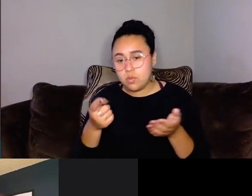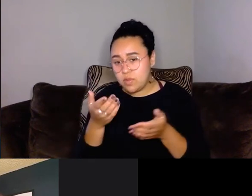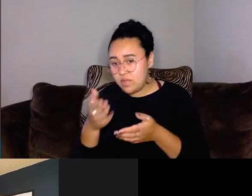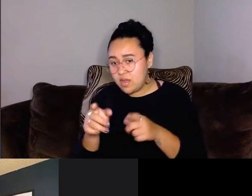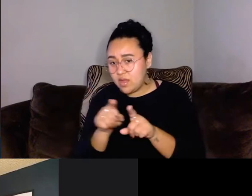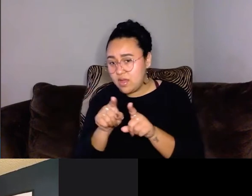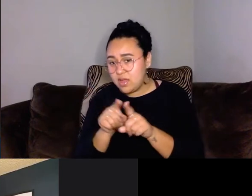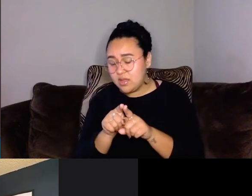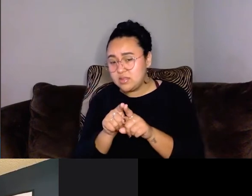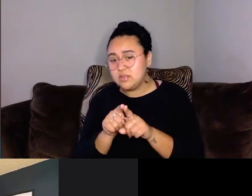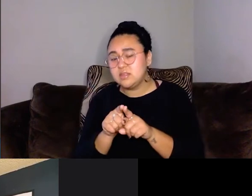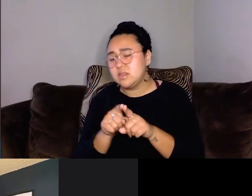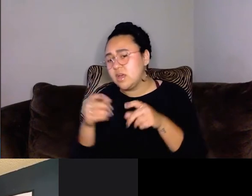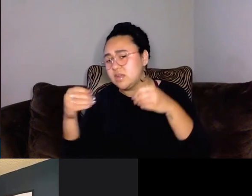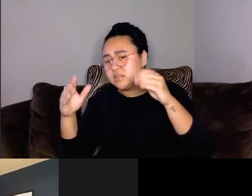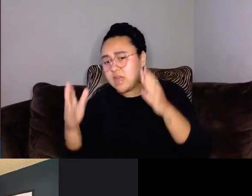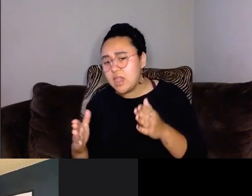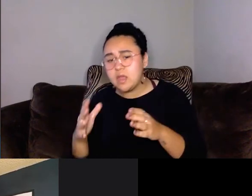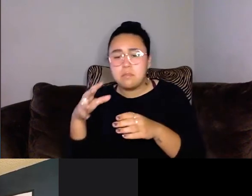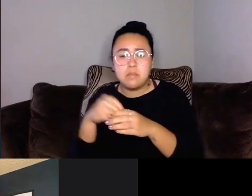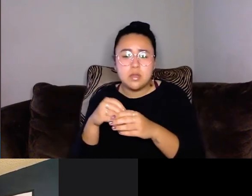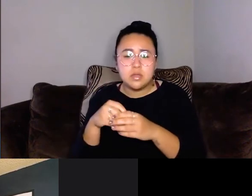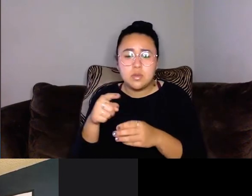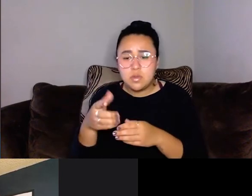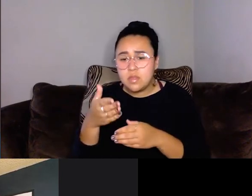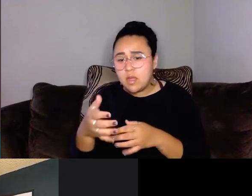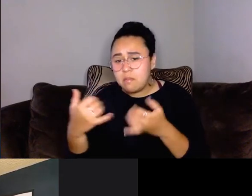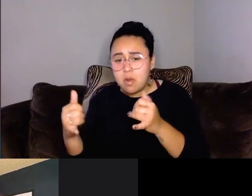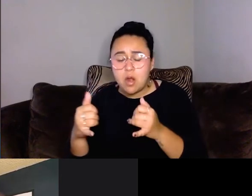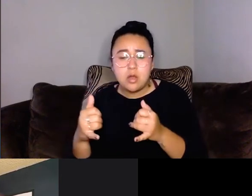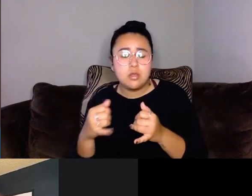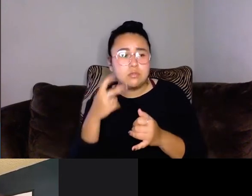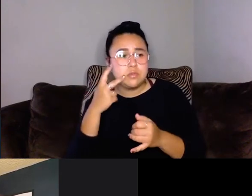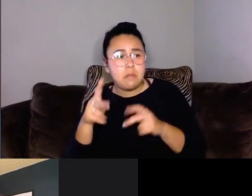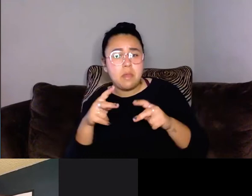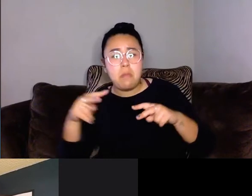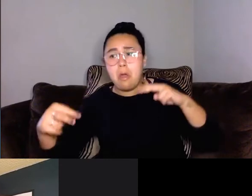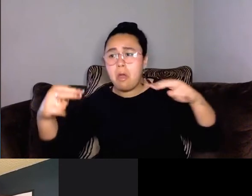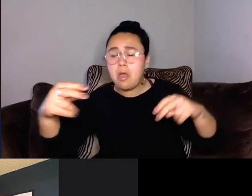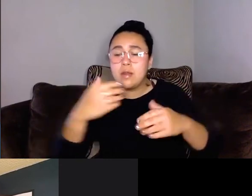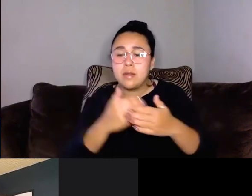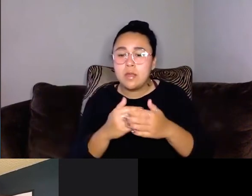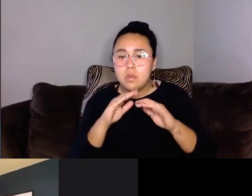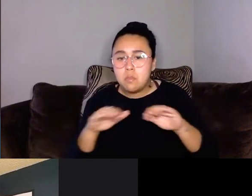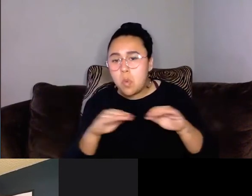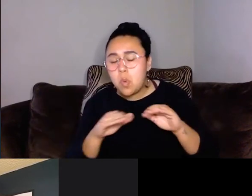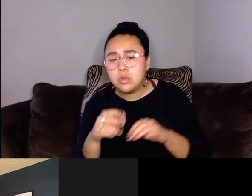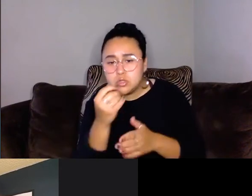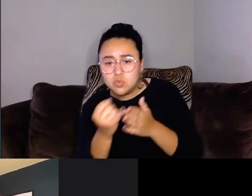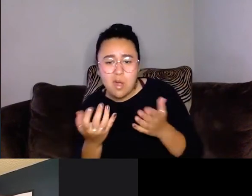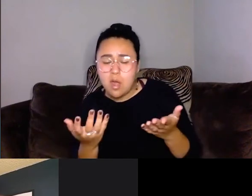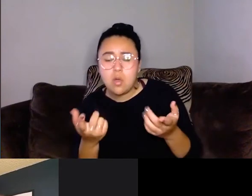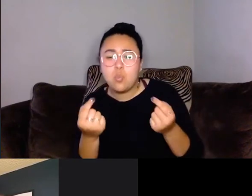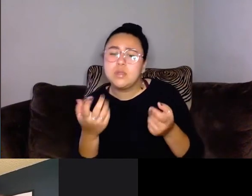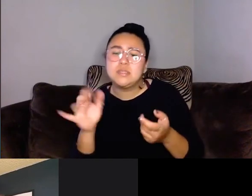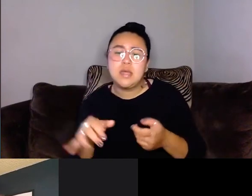vendor or a participant? Like, were you just there to party and you just started drawing people by the pool or how did that work? It's an interesting story how I got involved